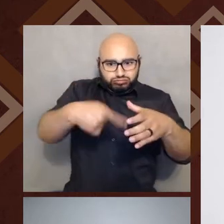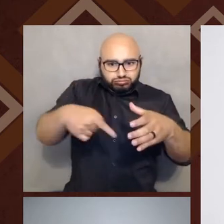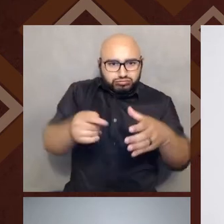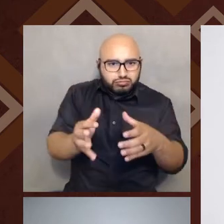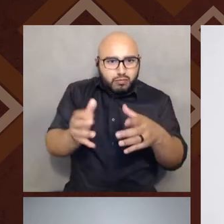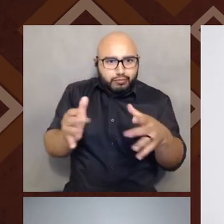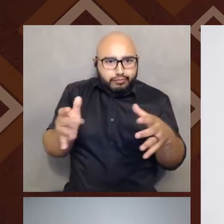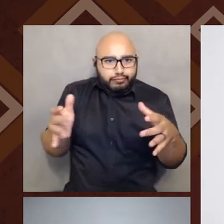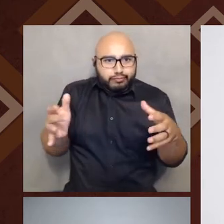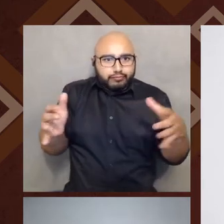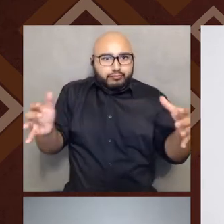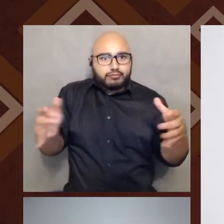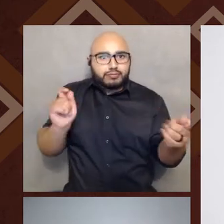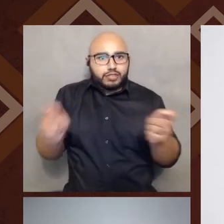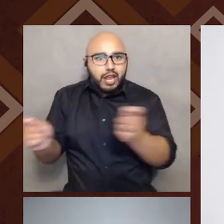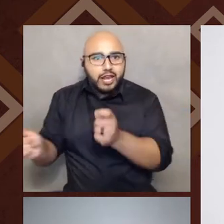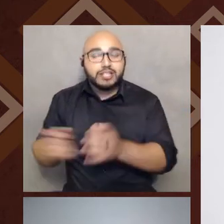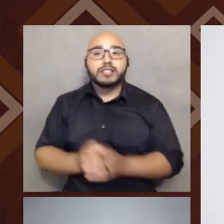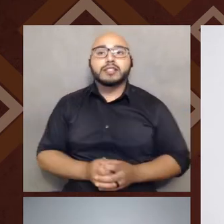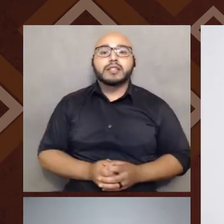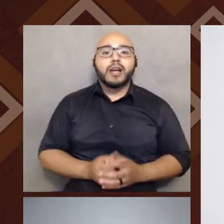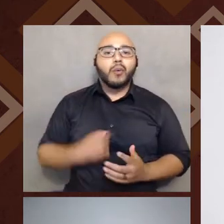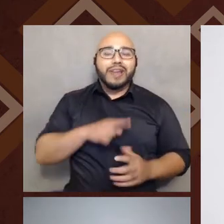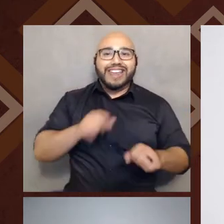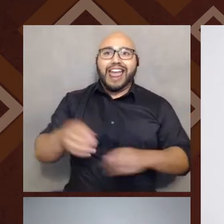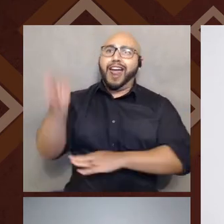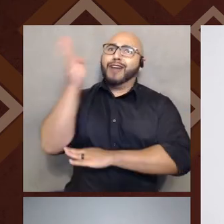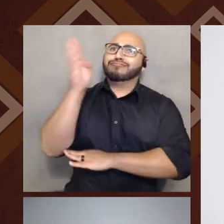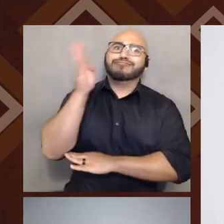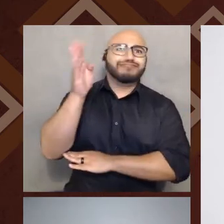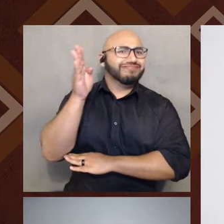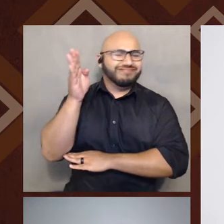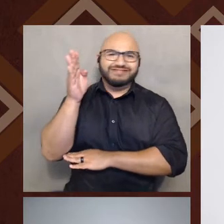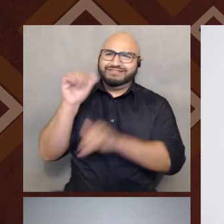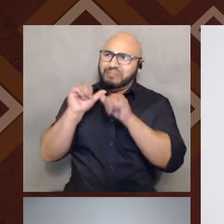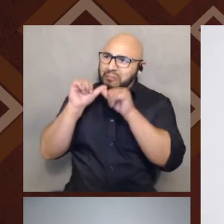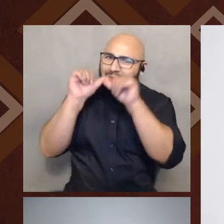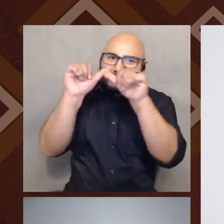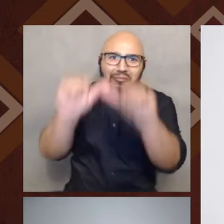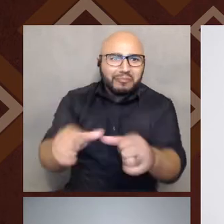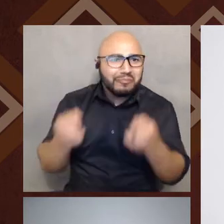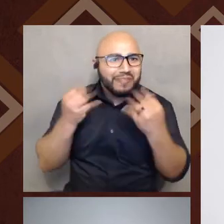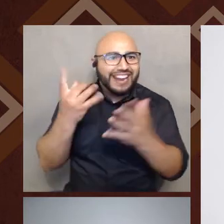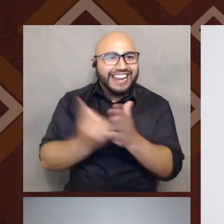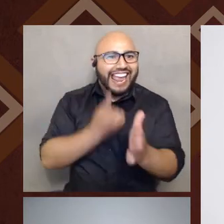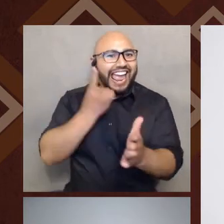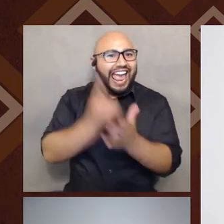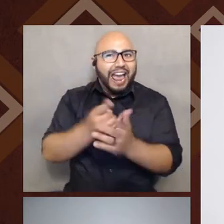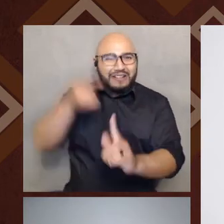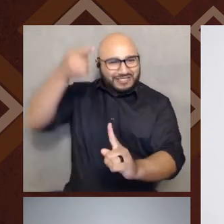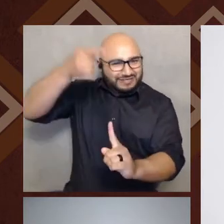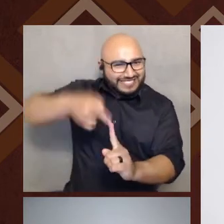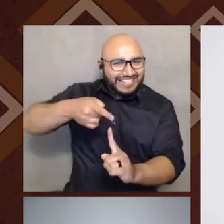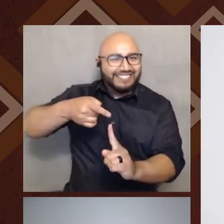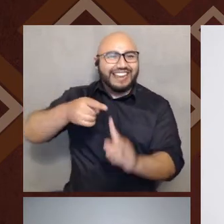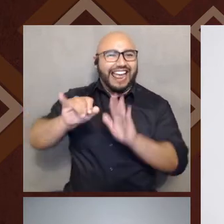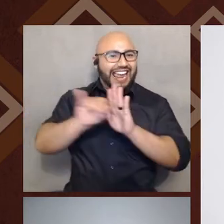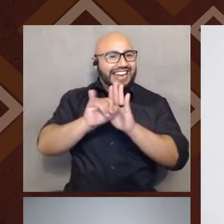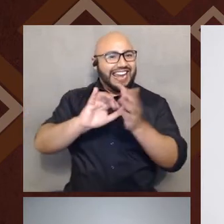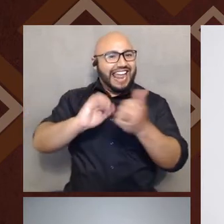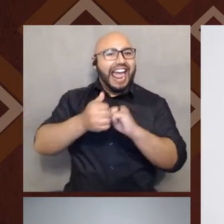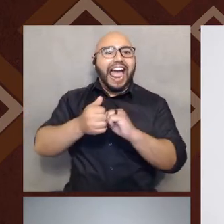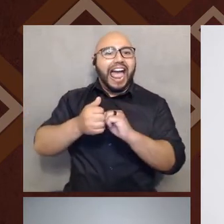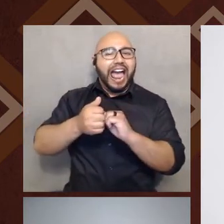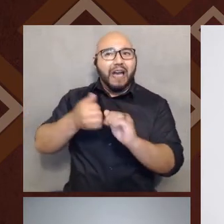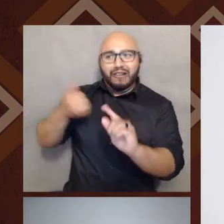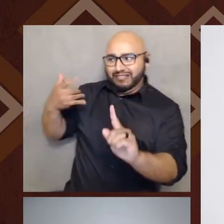probably lecture and or lead a conversation for many, many hours of showcasing how identity is informed